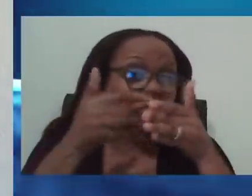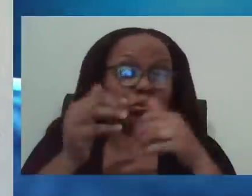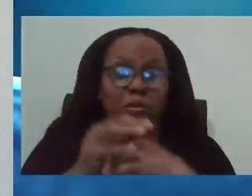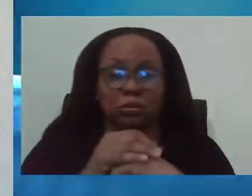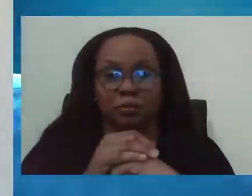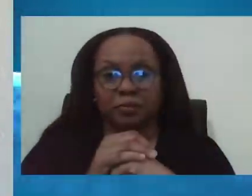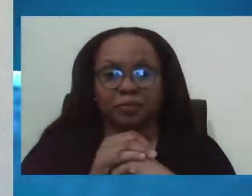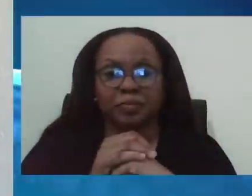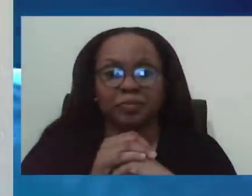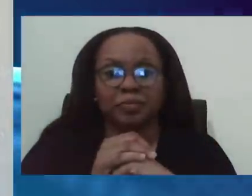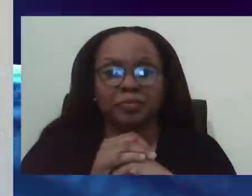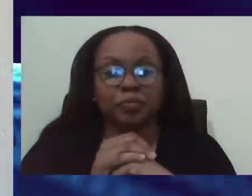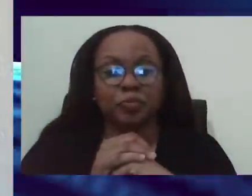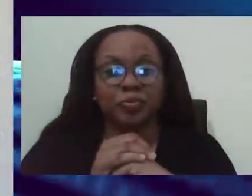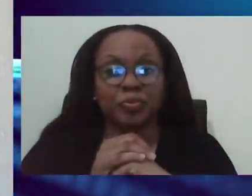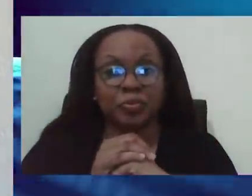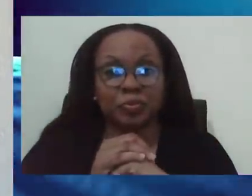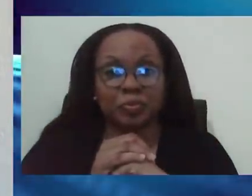models,